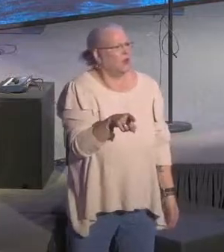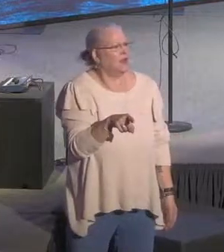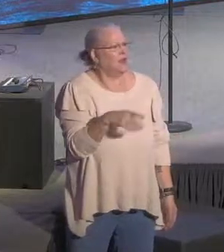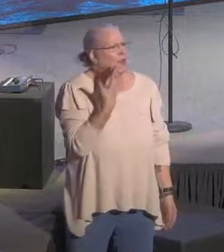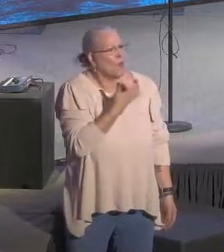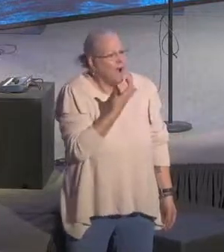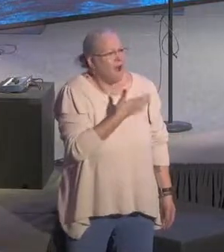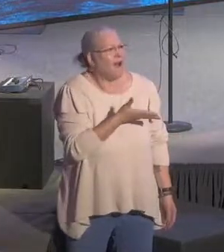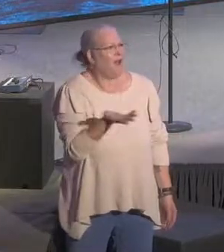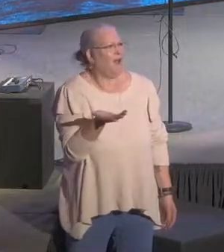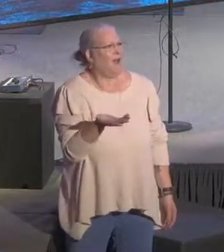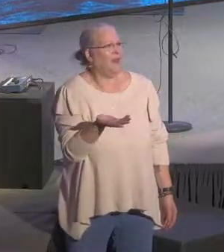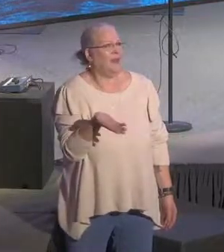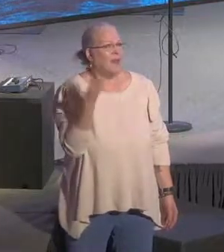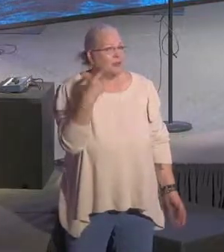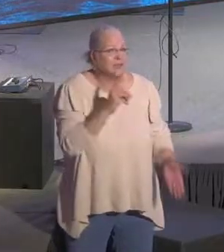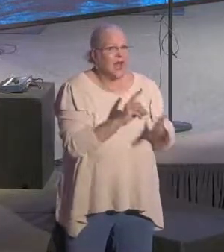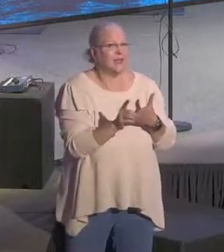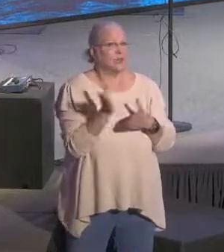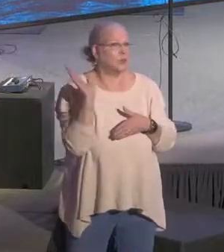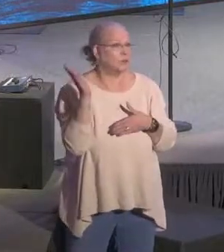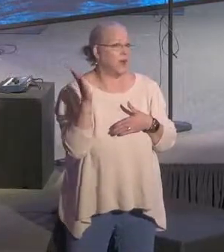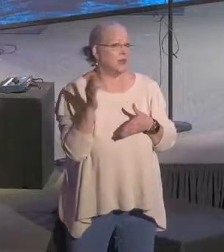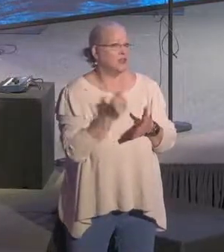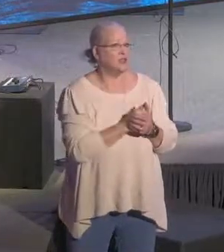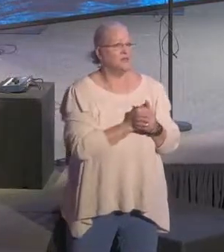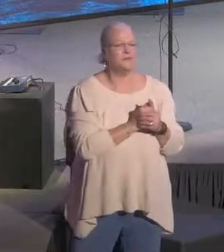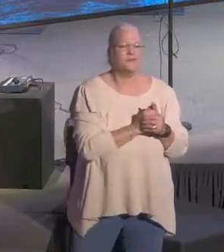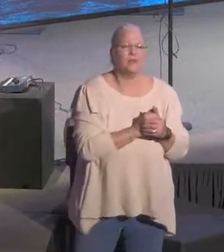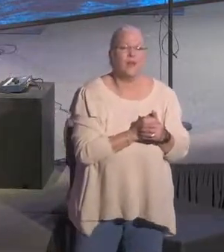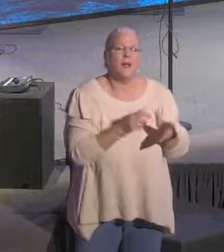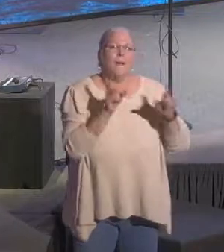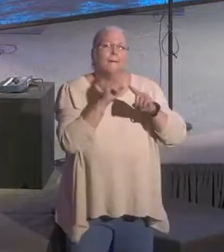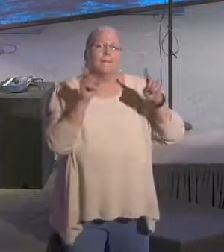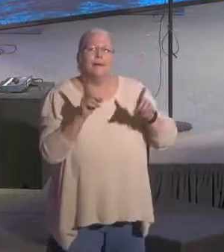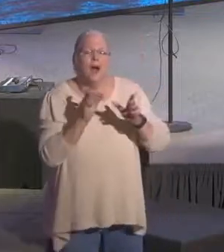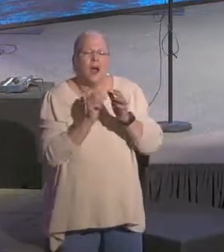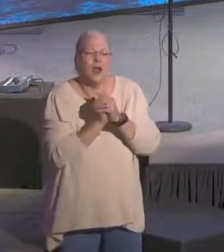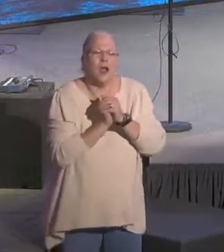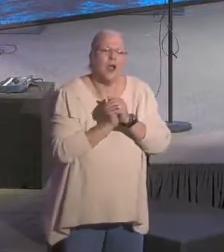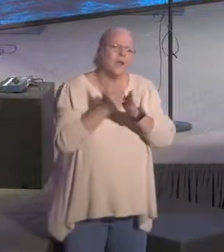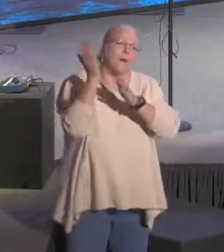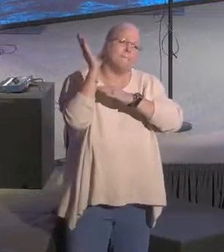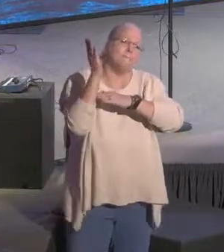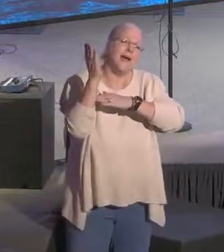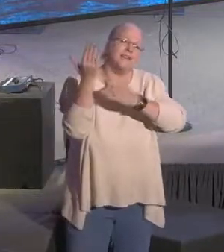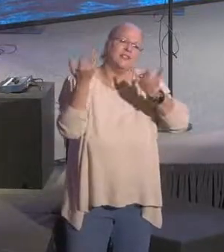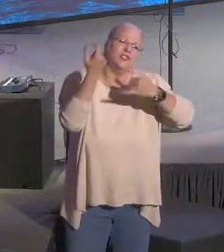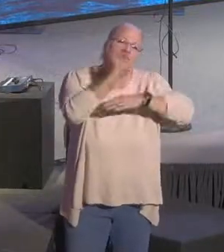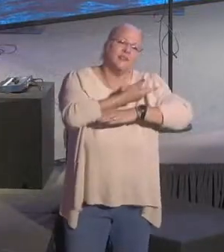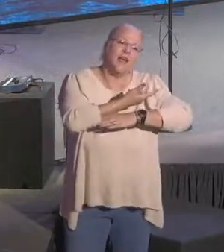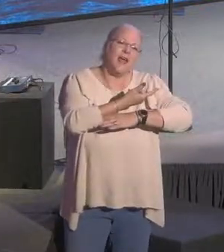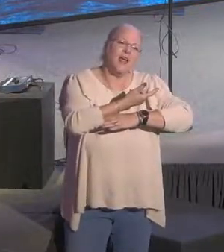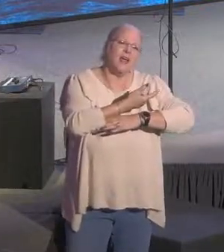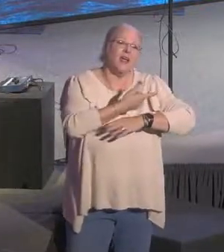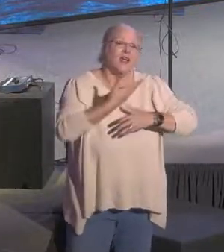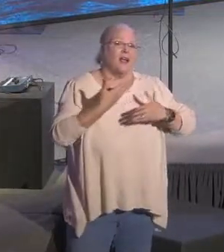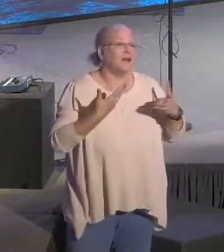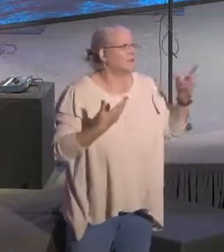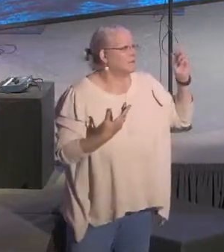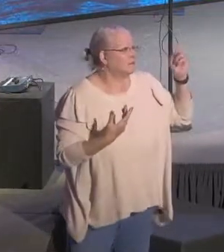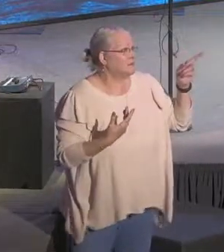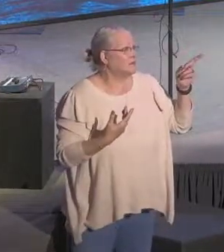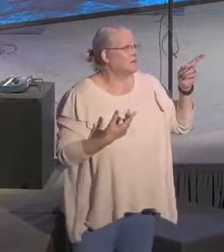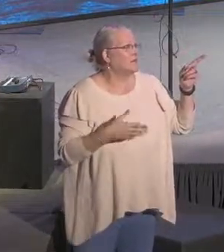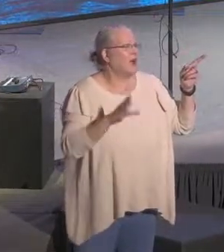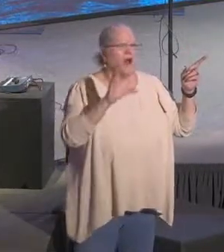That was the message last week, and I'm not going to have time today to kind of go back and recap that, but the message for today is this. It's the next line right